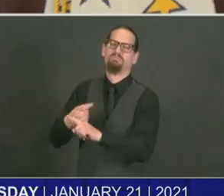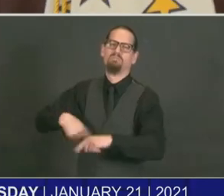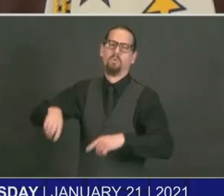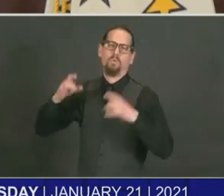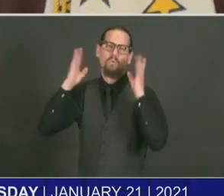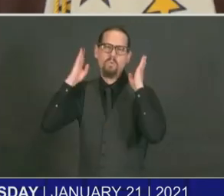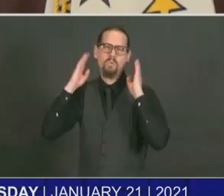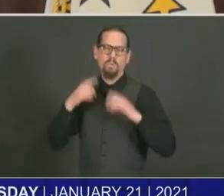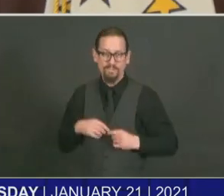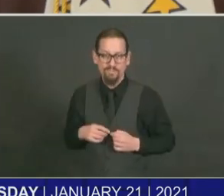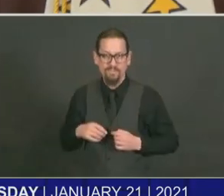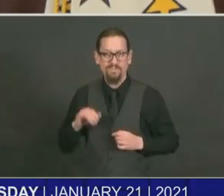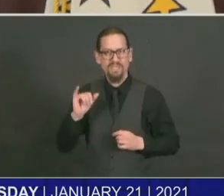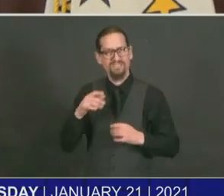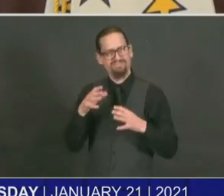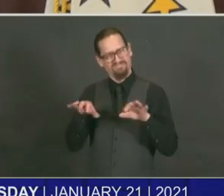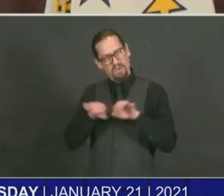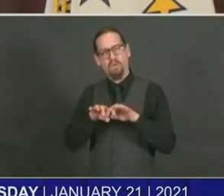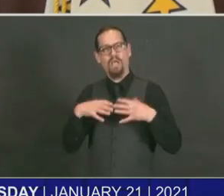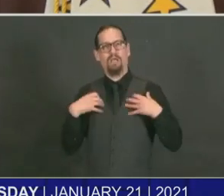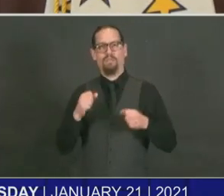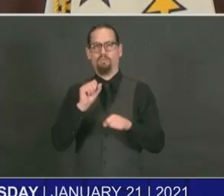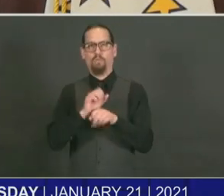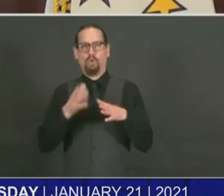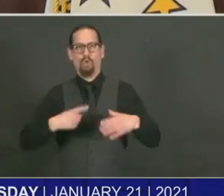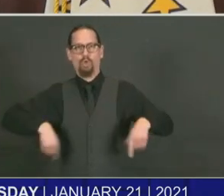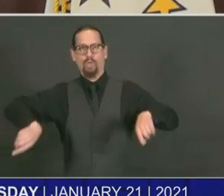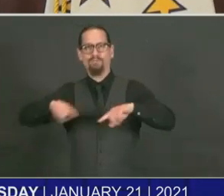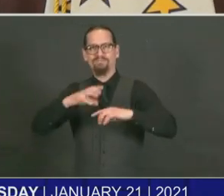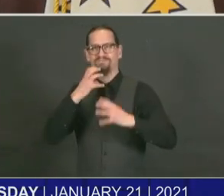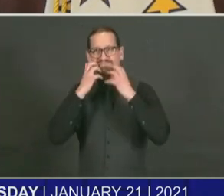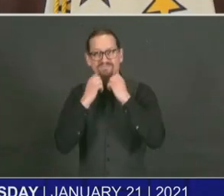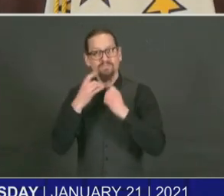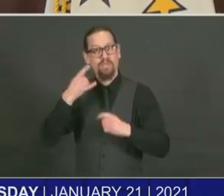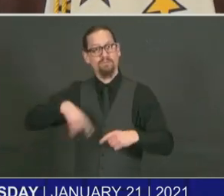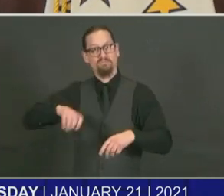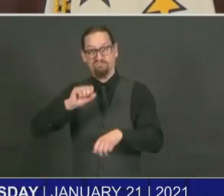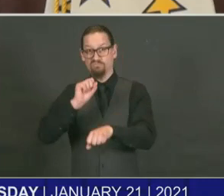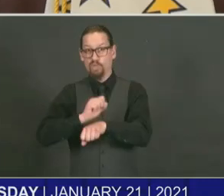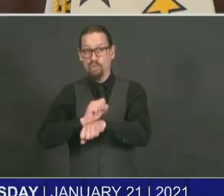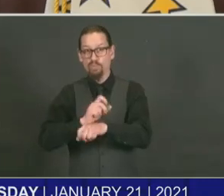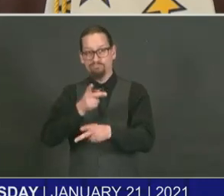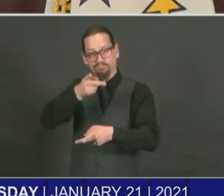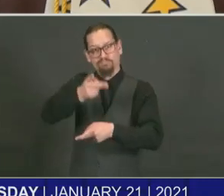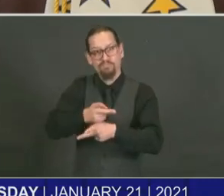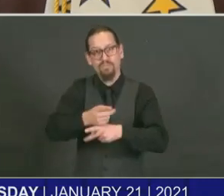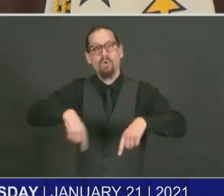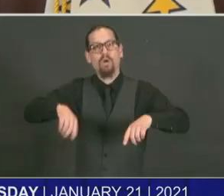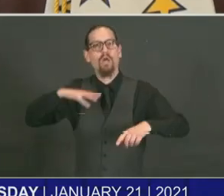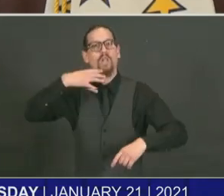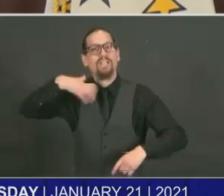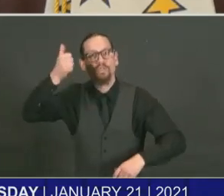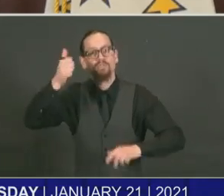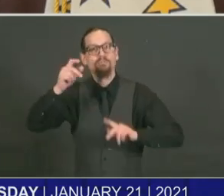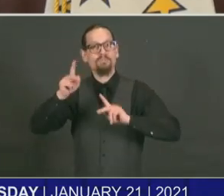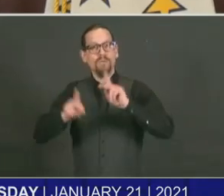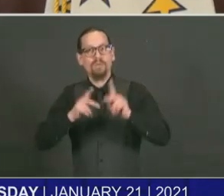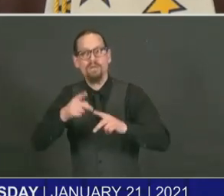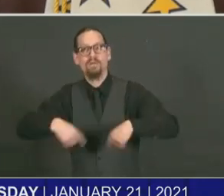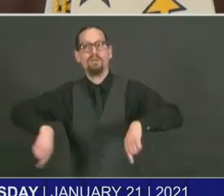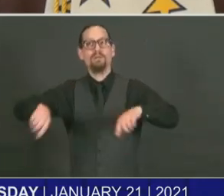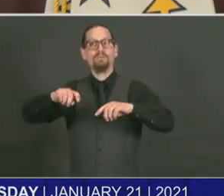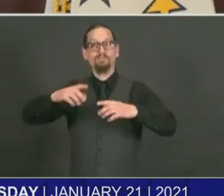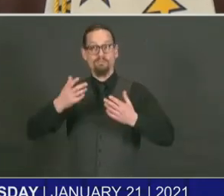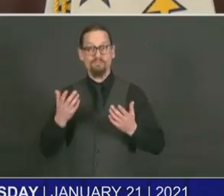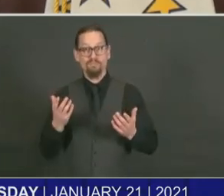that they care for older folks. And we've seen in areas where the healthcare system has become overwhelmed that there's a mortality, that more people die